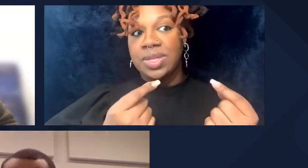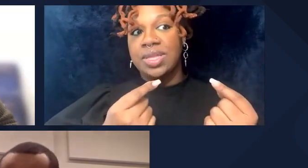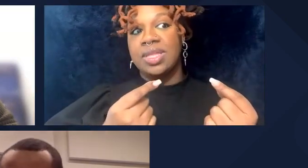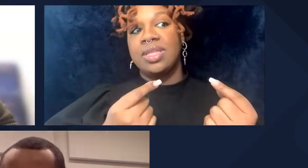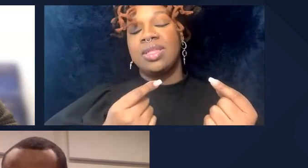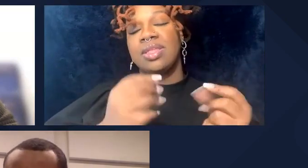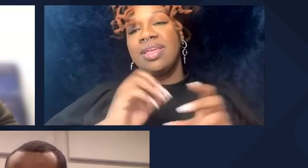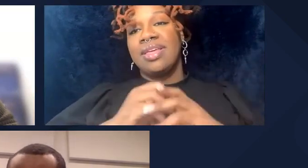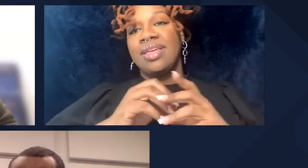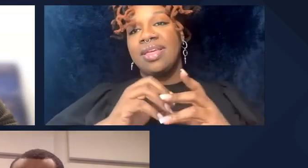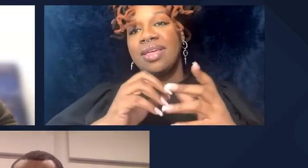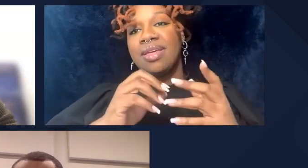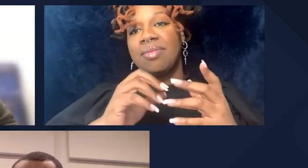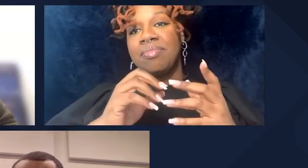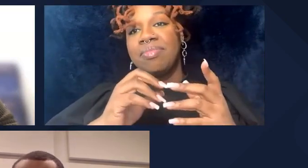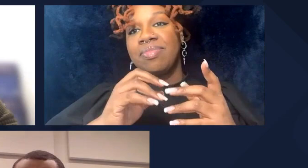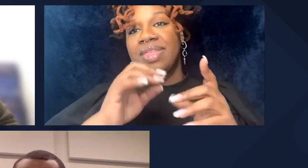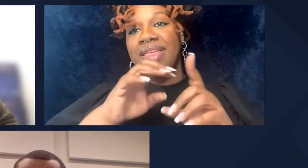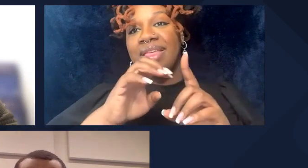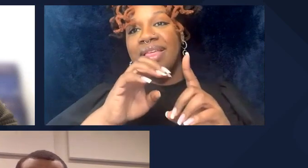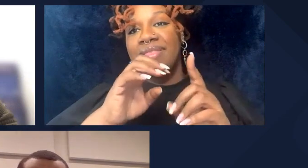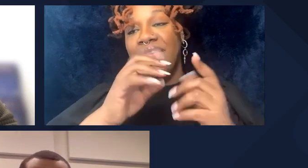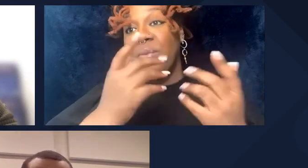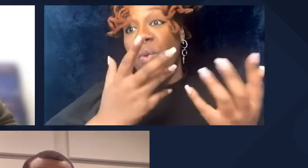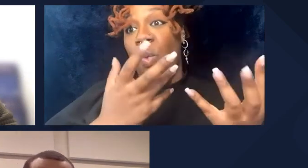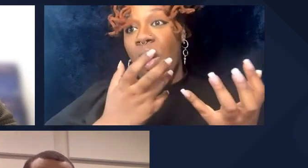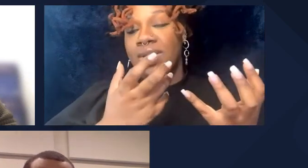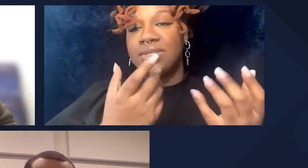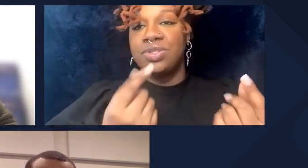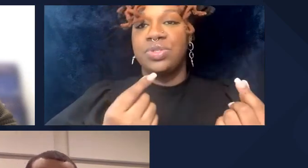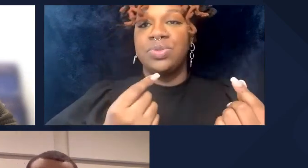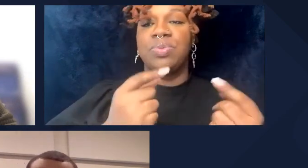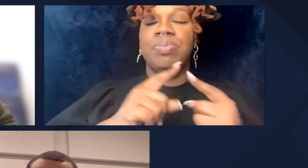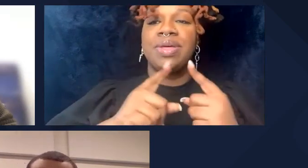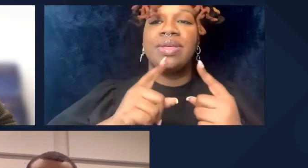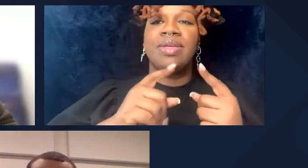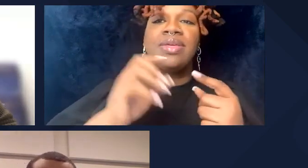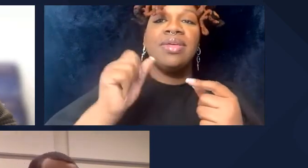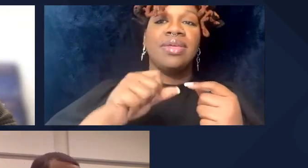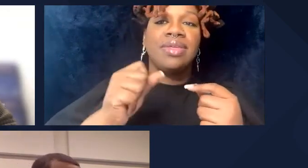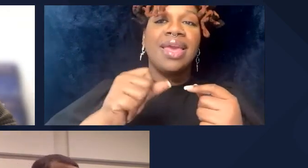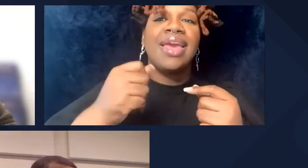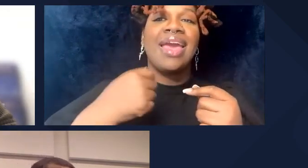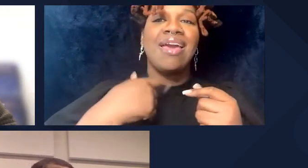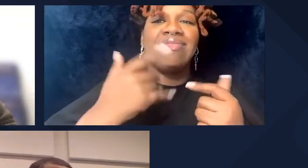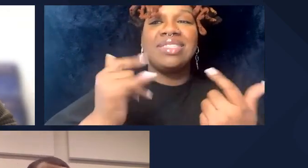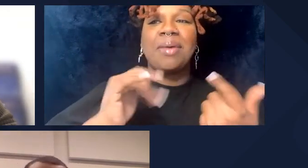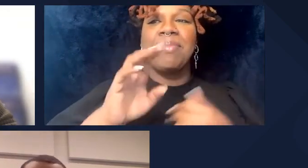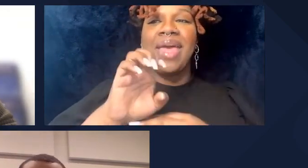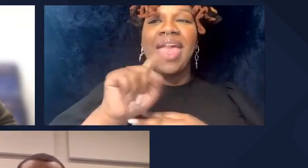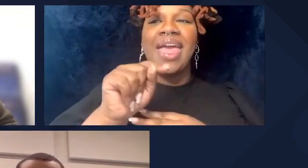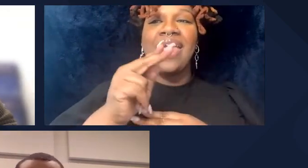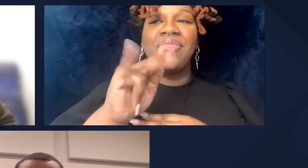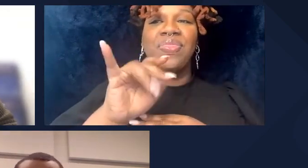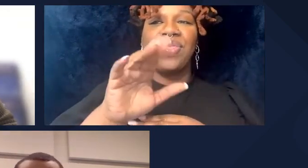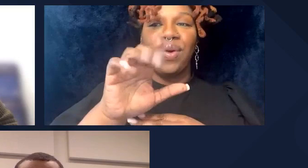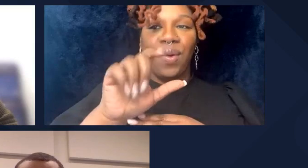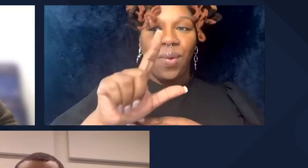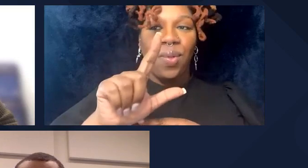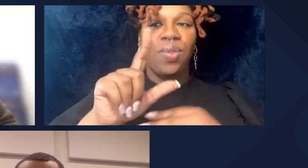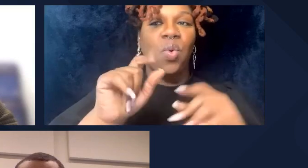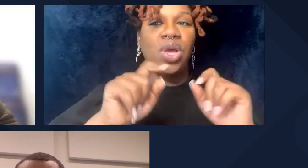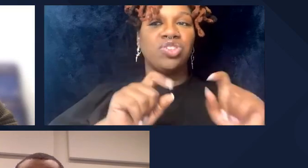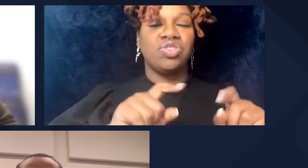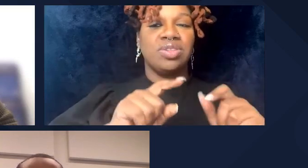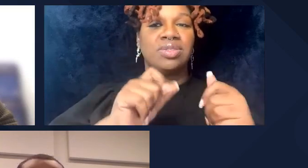environment that we would want to do but yeah there are some ethical questions but we make sure to